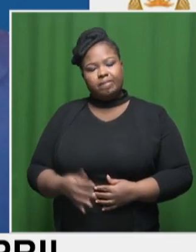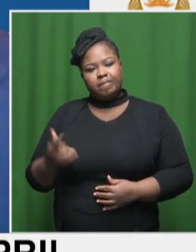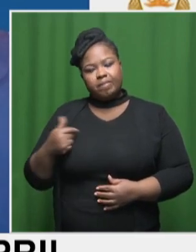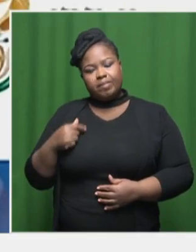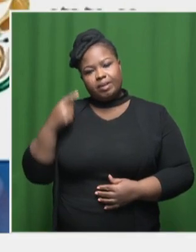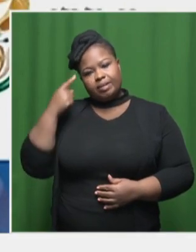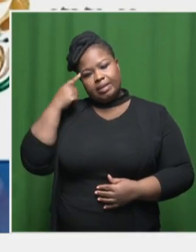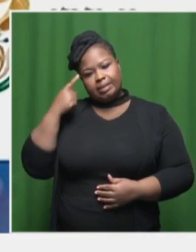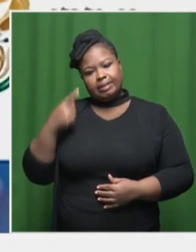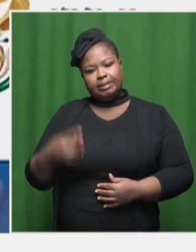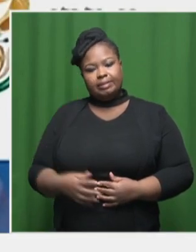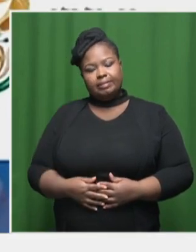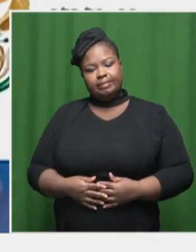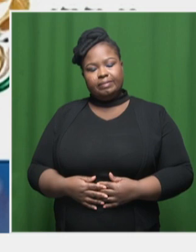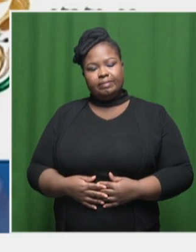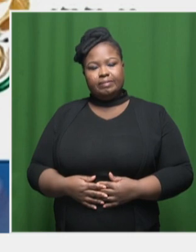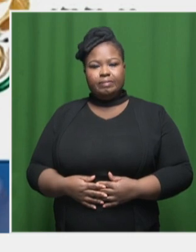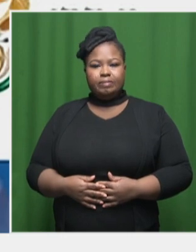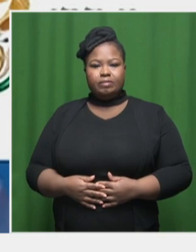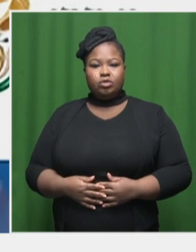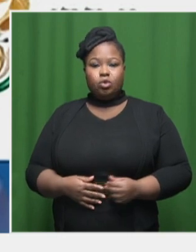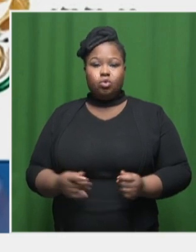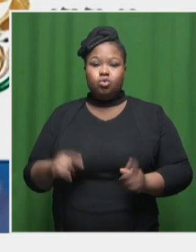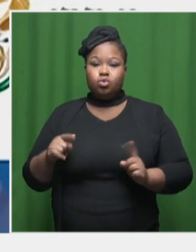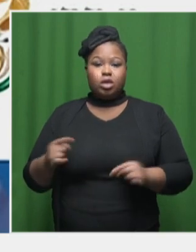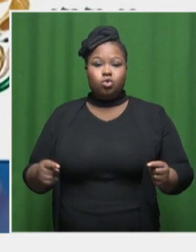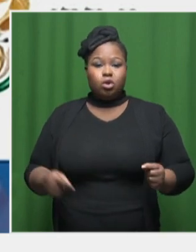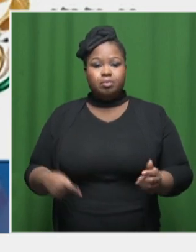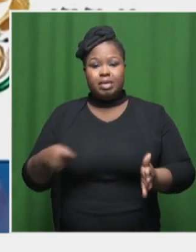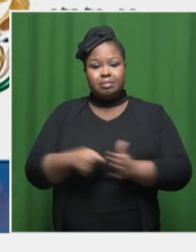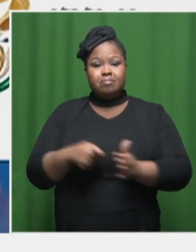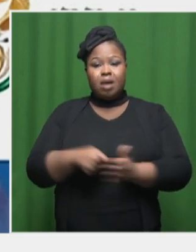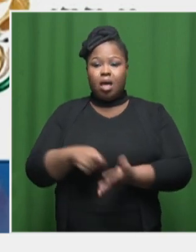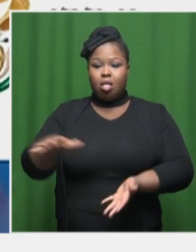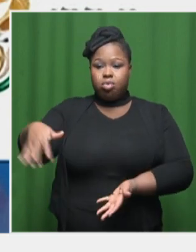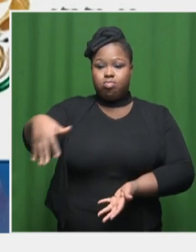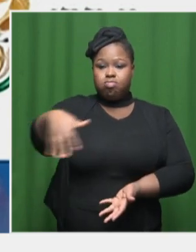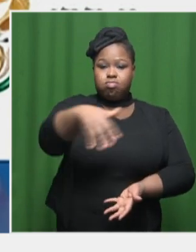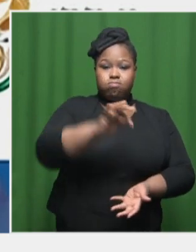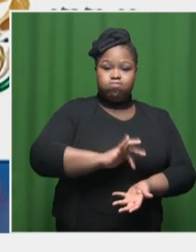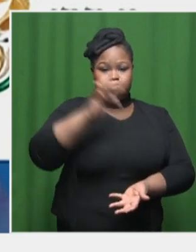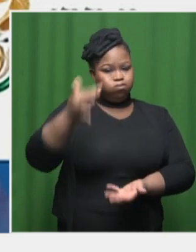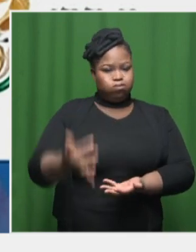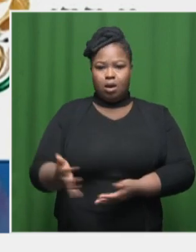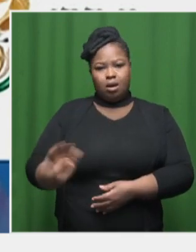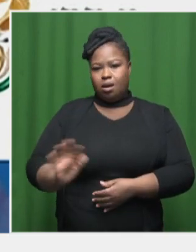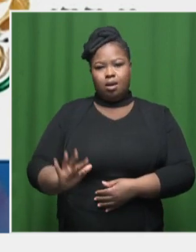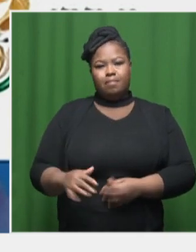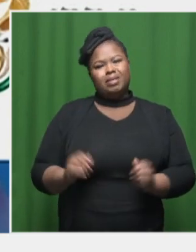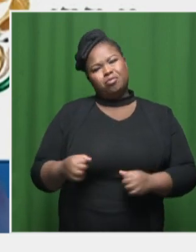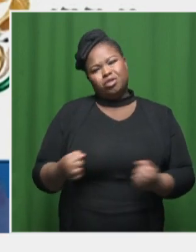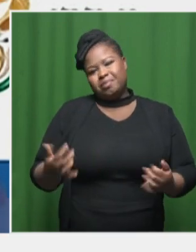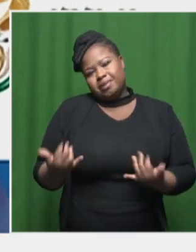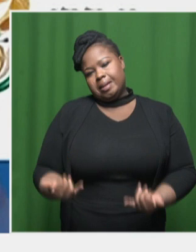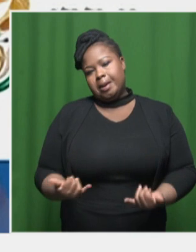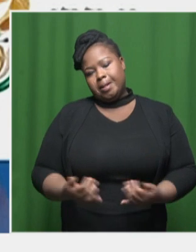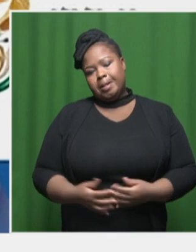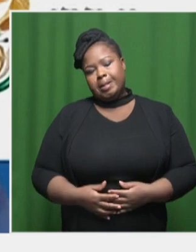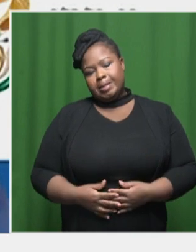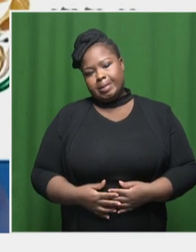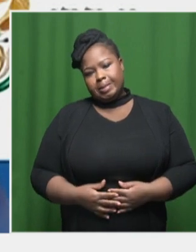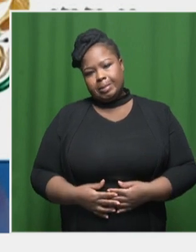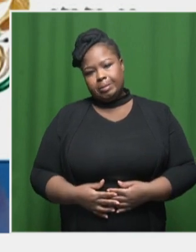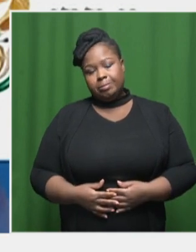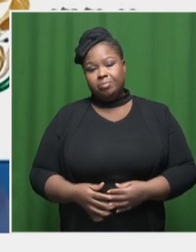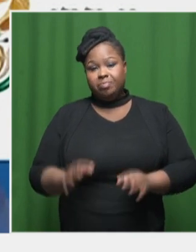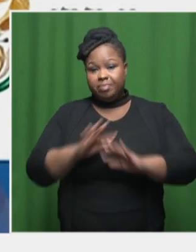go on a buying spree, which would probably be pretty difficult for many people at this point. Look, I think that, you know, what